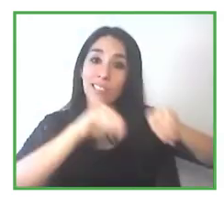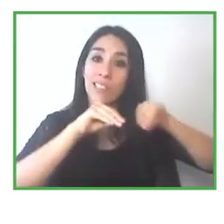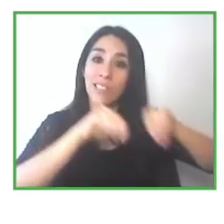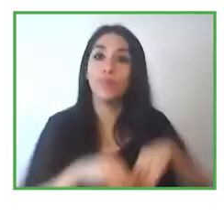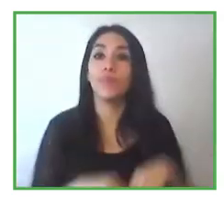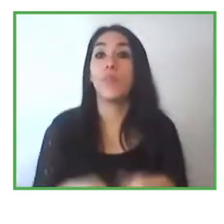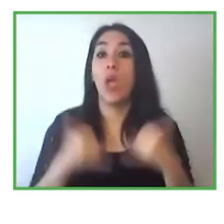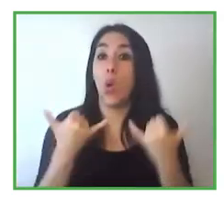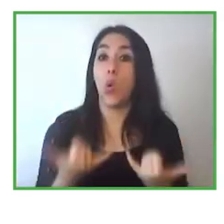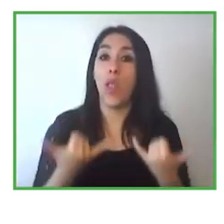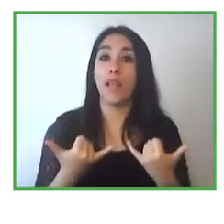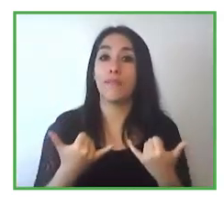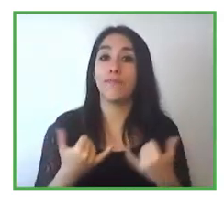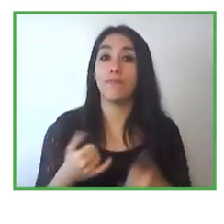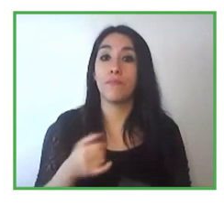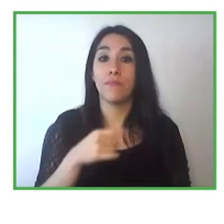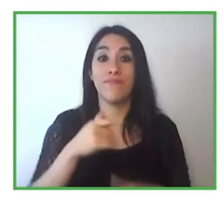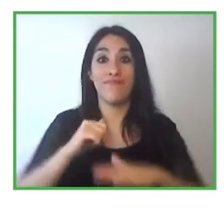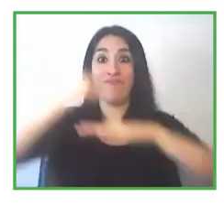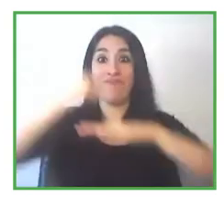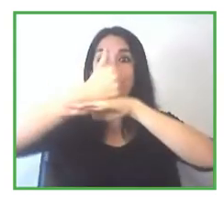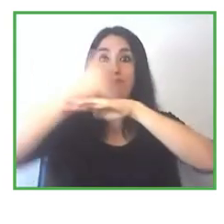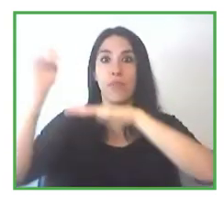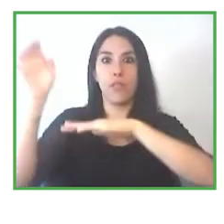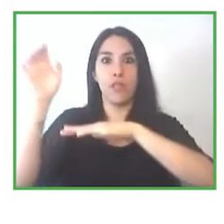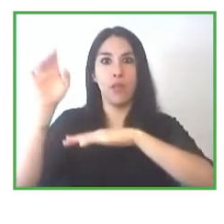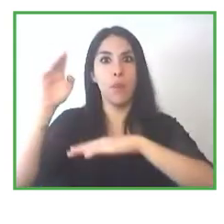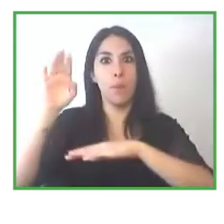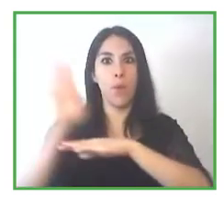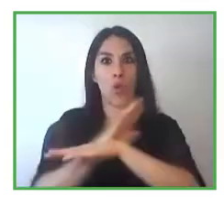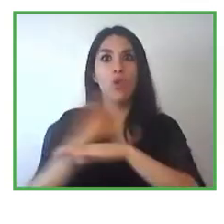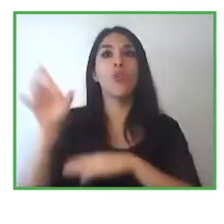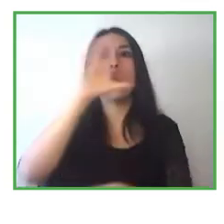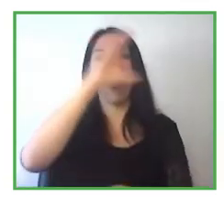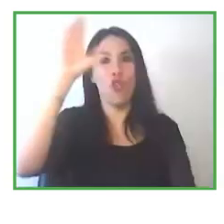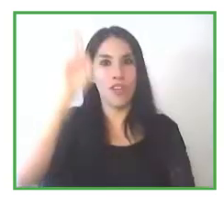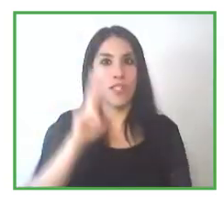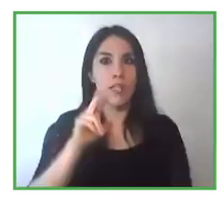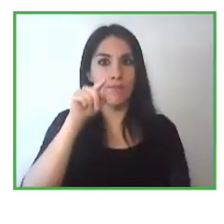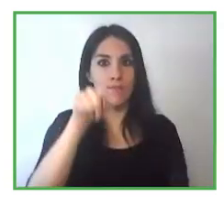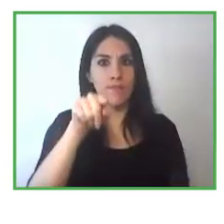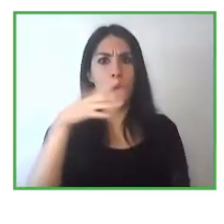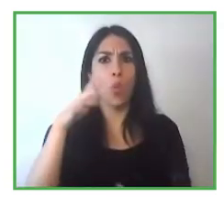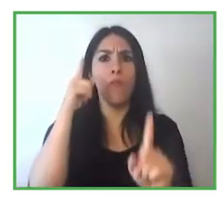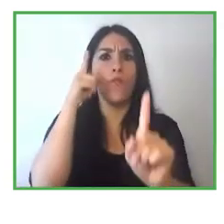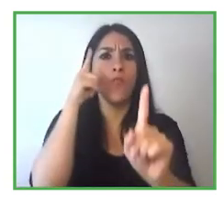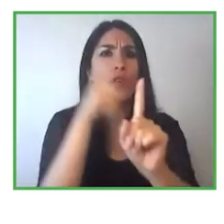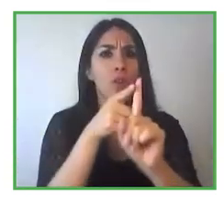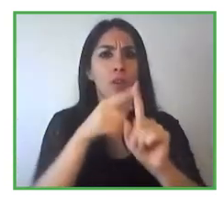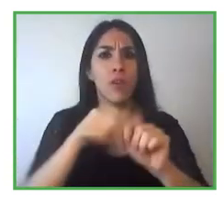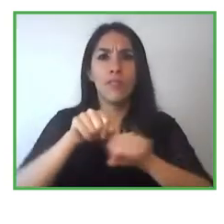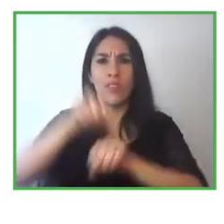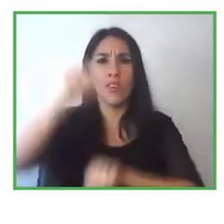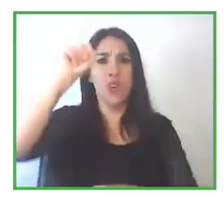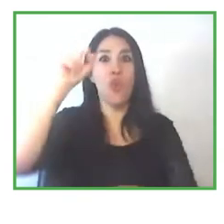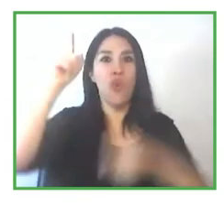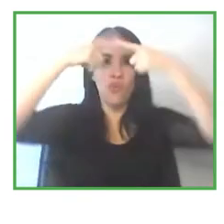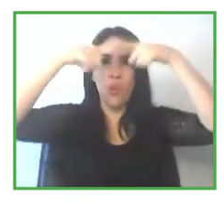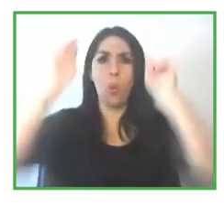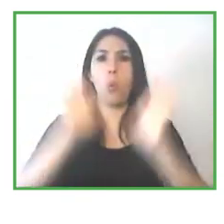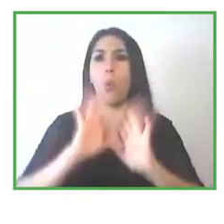that in current times employers at least in posta rica are not so much focused on academic degrees